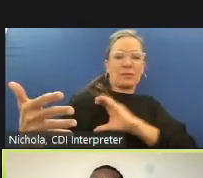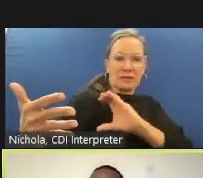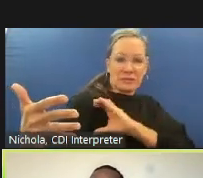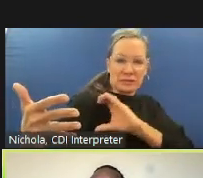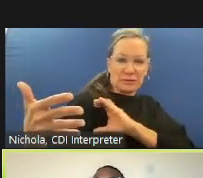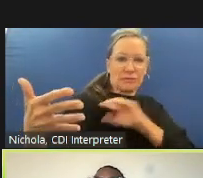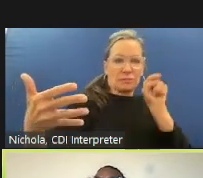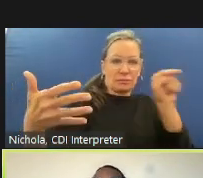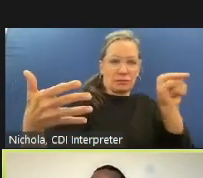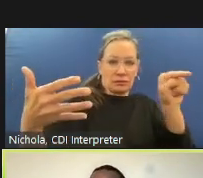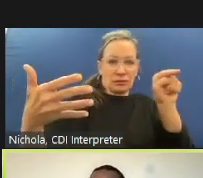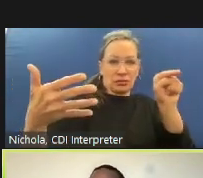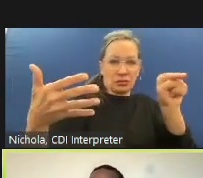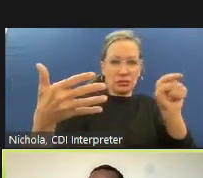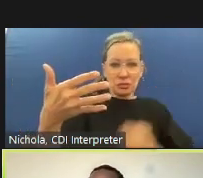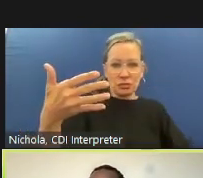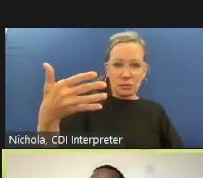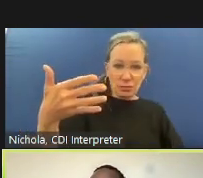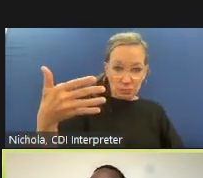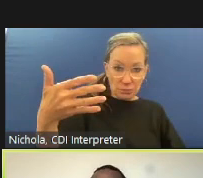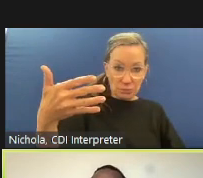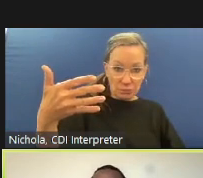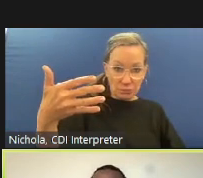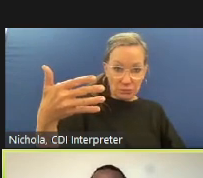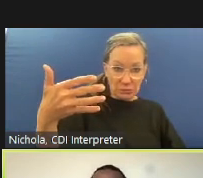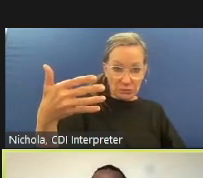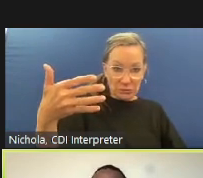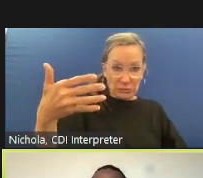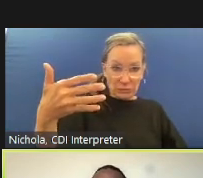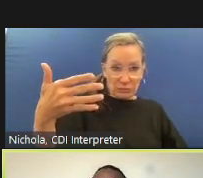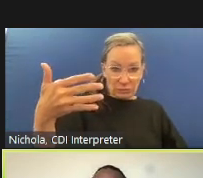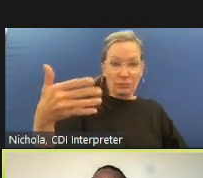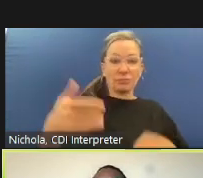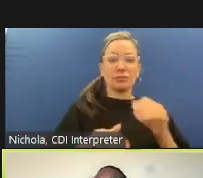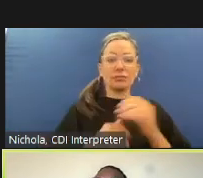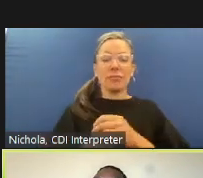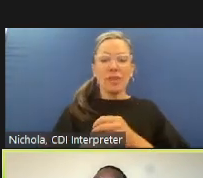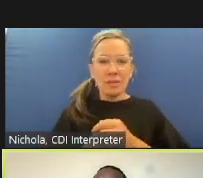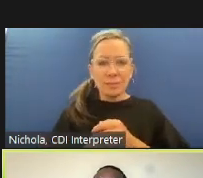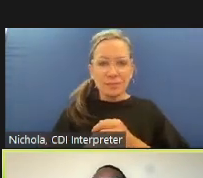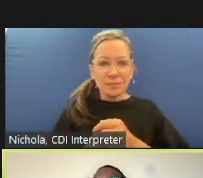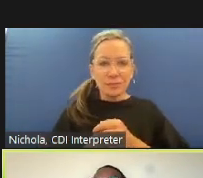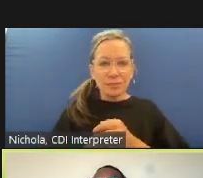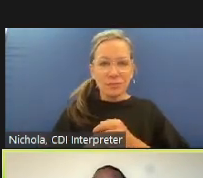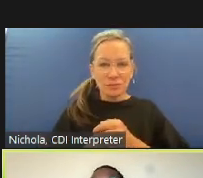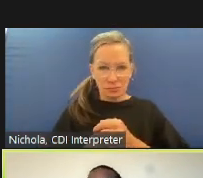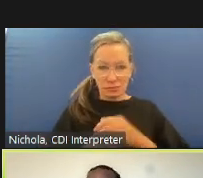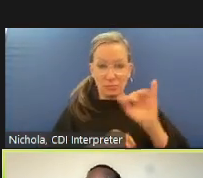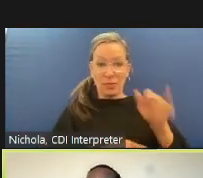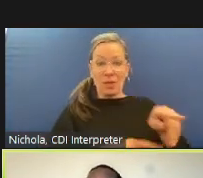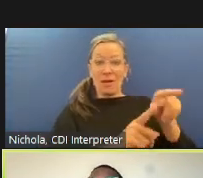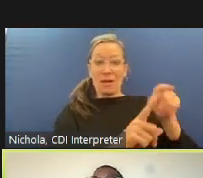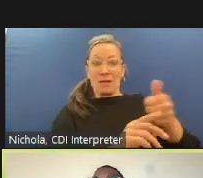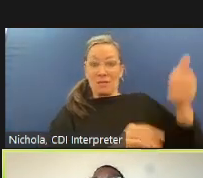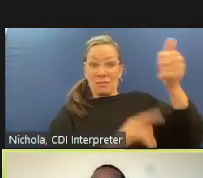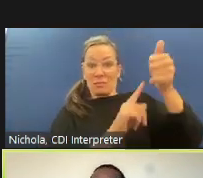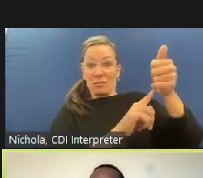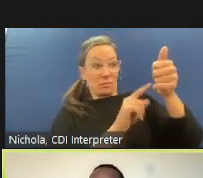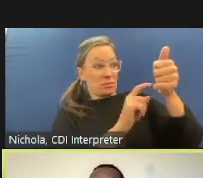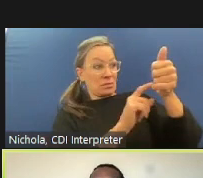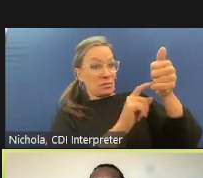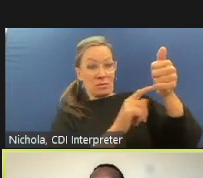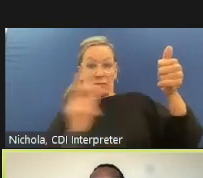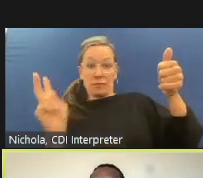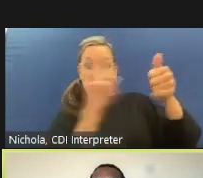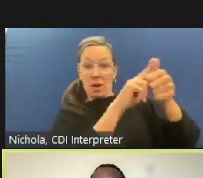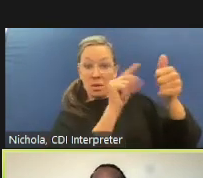oversight board shall be appointed by the board of supervisors it's composed or comprised of civilians